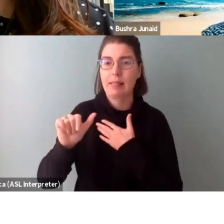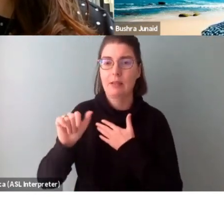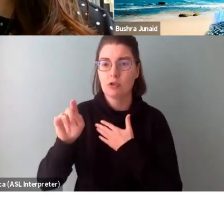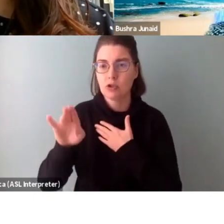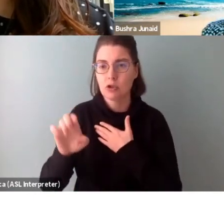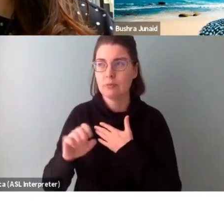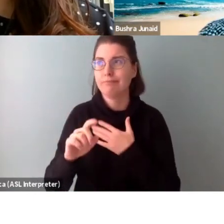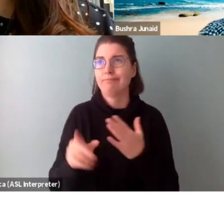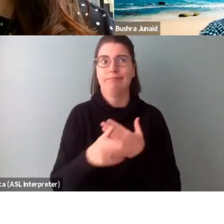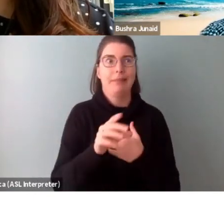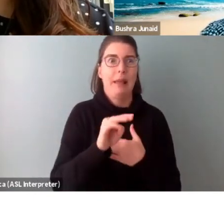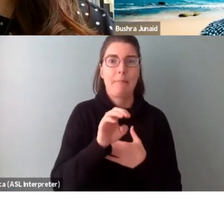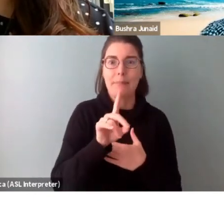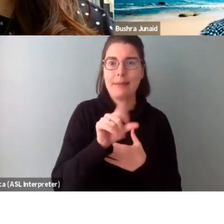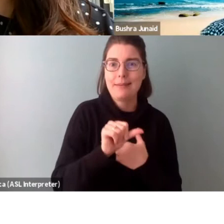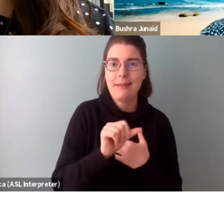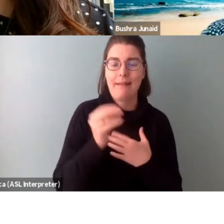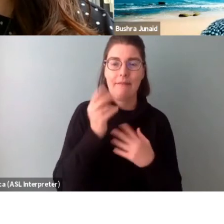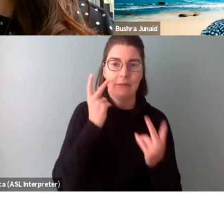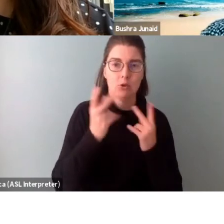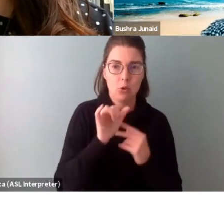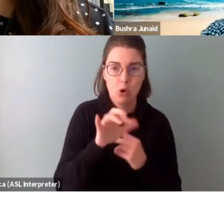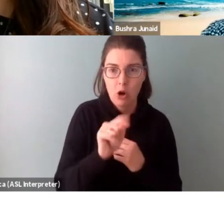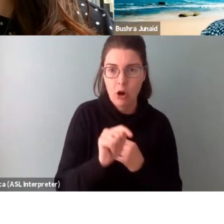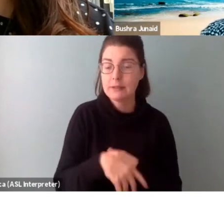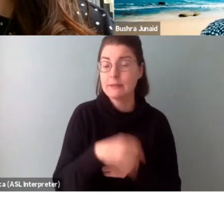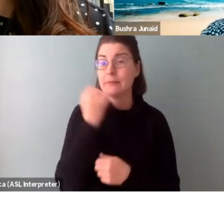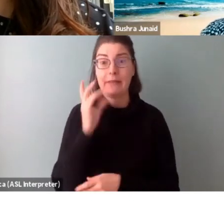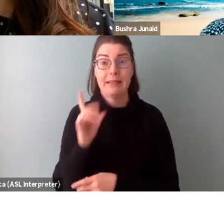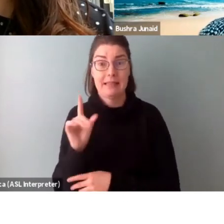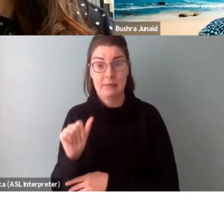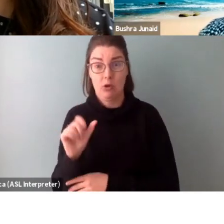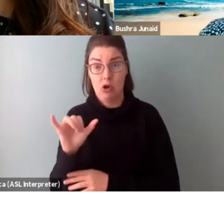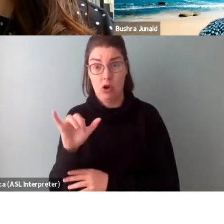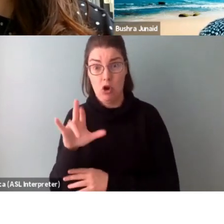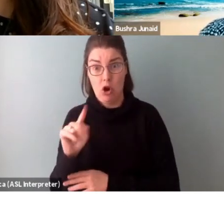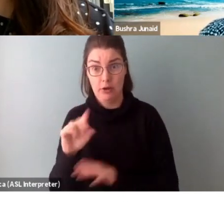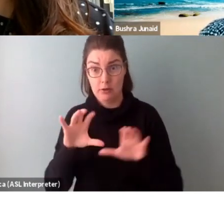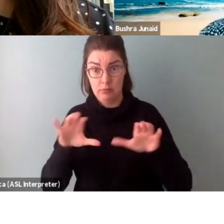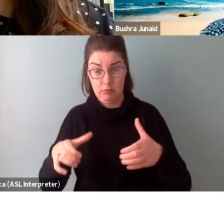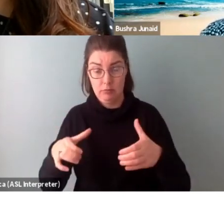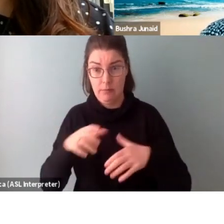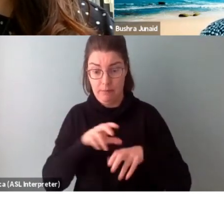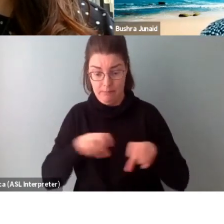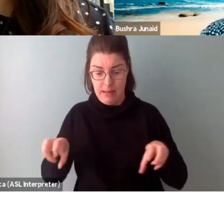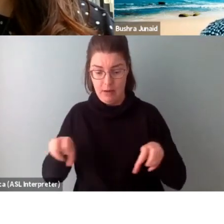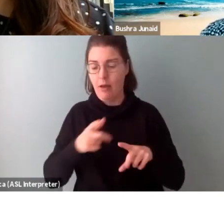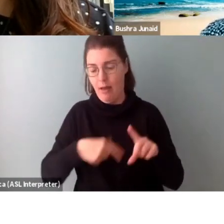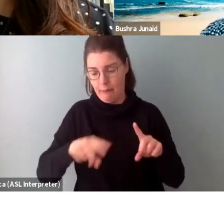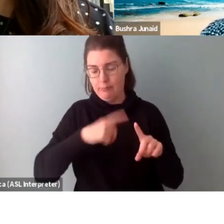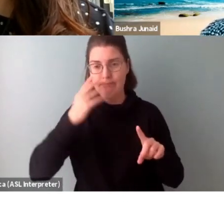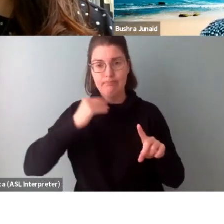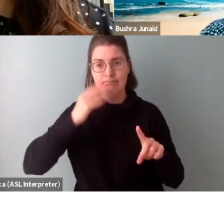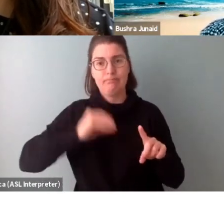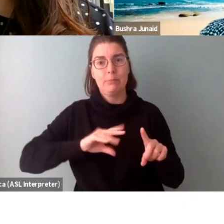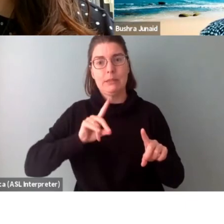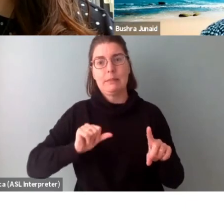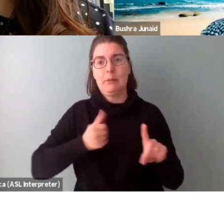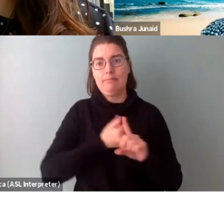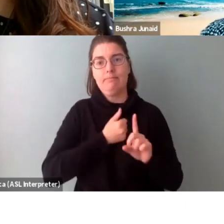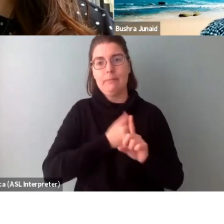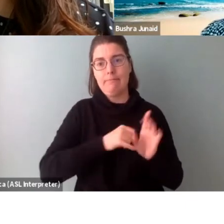and visual arts. If it's a disability arts panel, everybody at that table has a lived experience of disability.